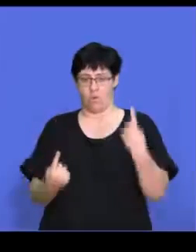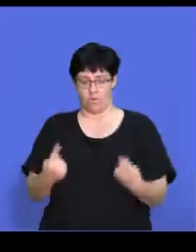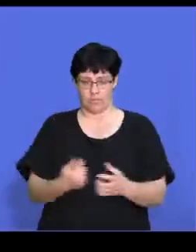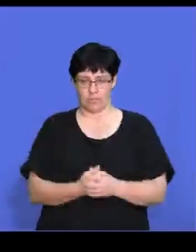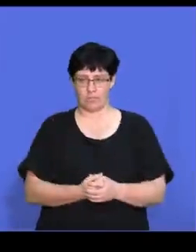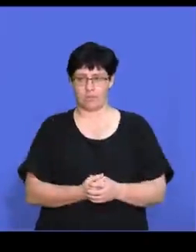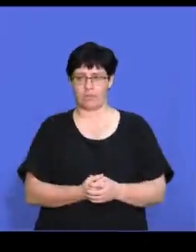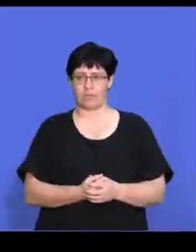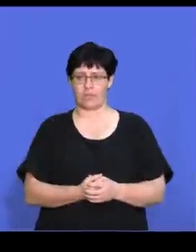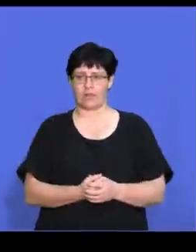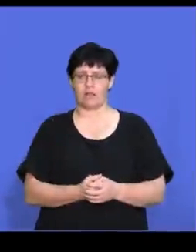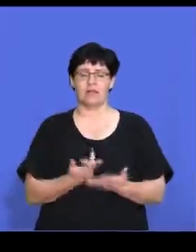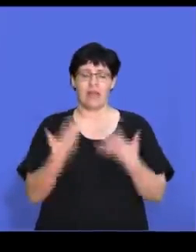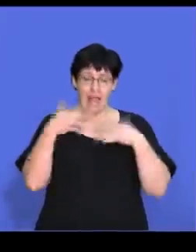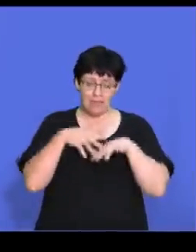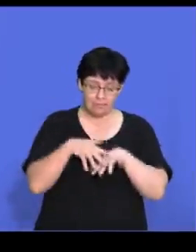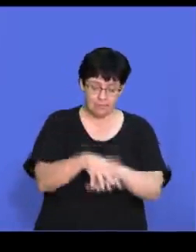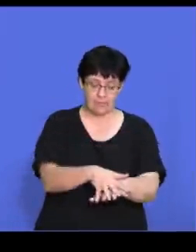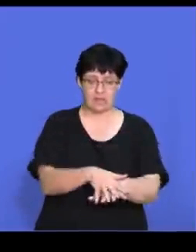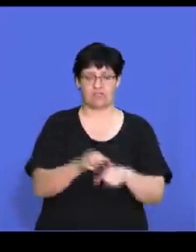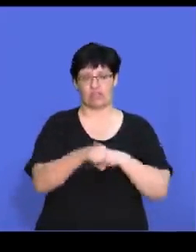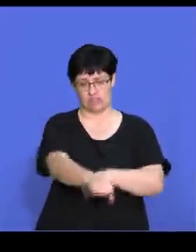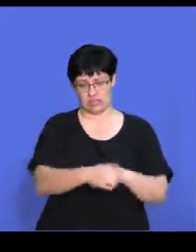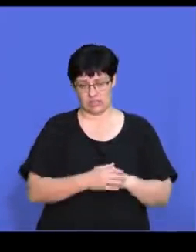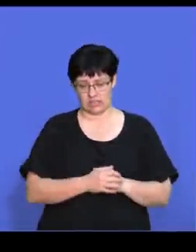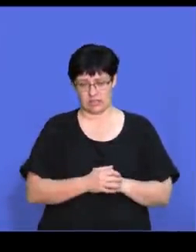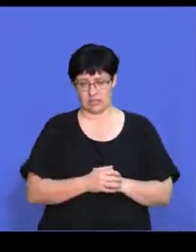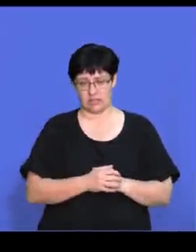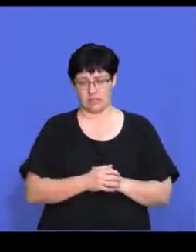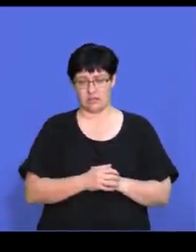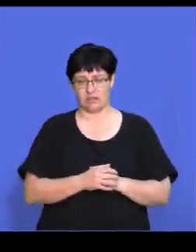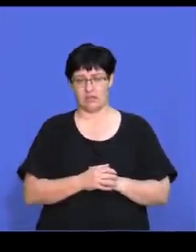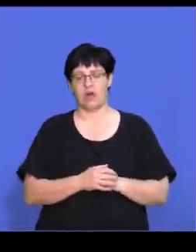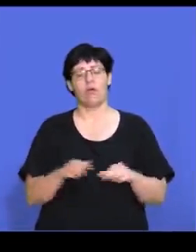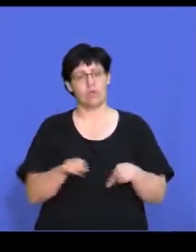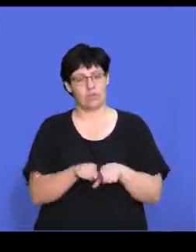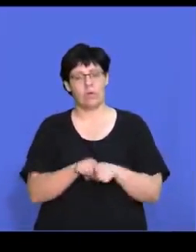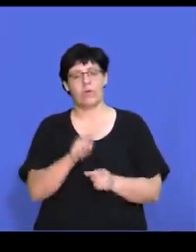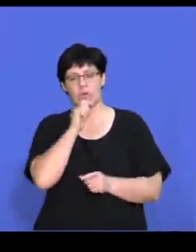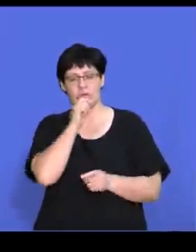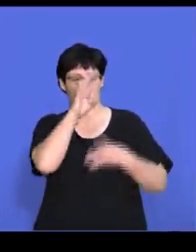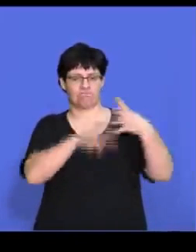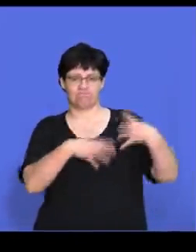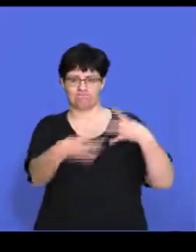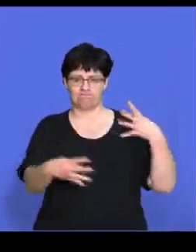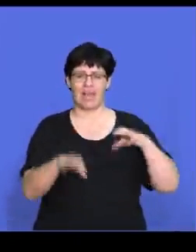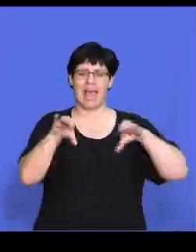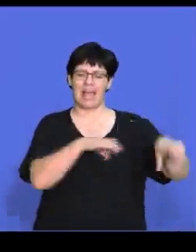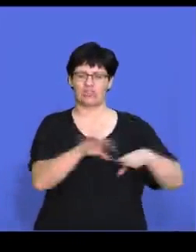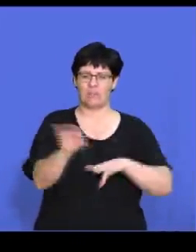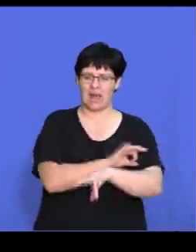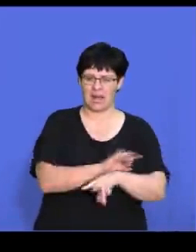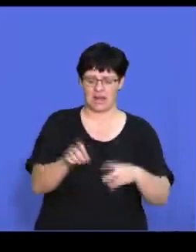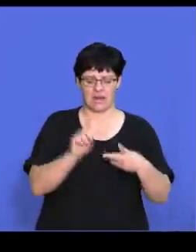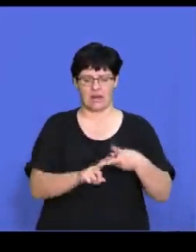We must implement the strategy and we can use a template such as the action plan. We've got to